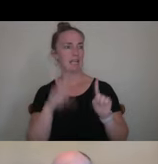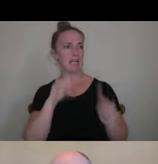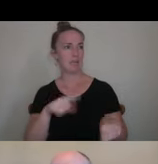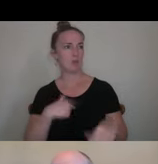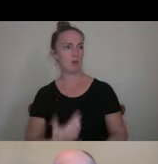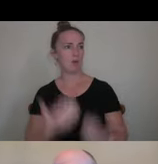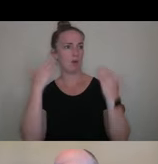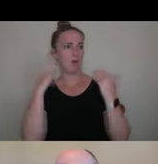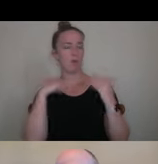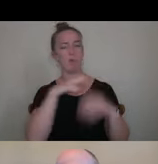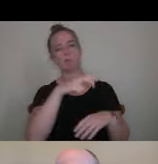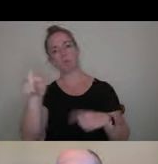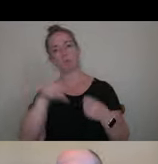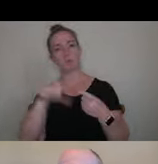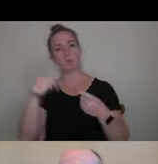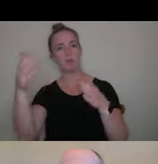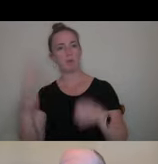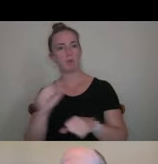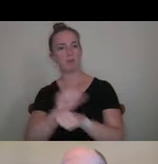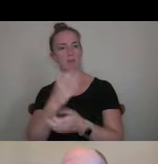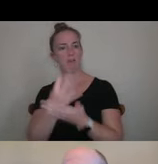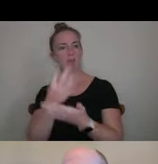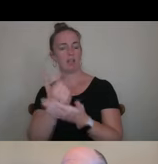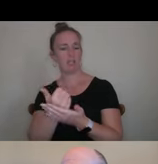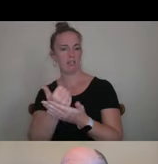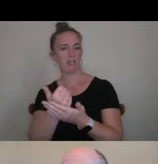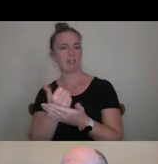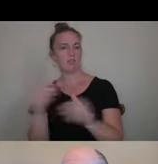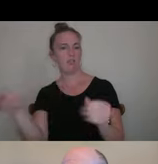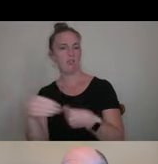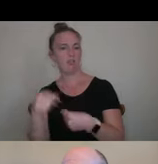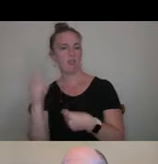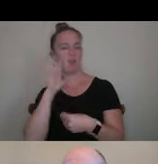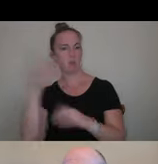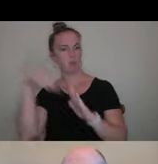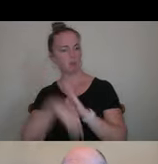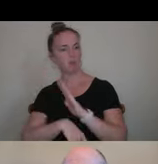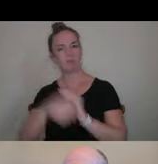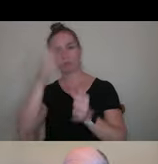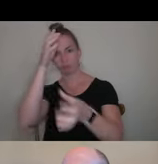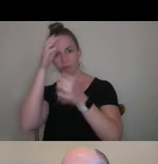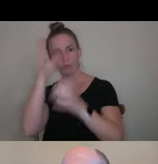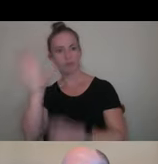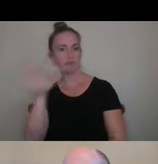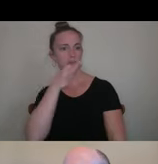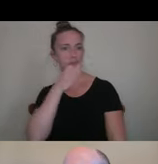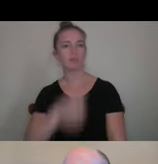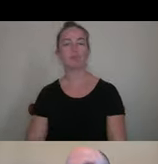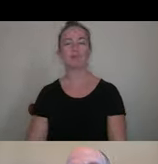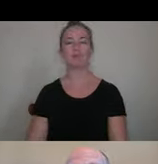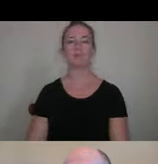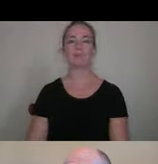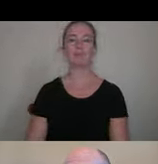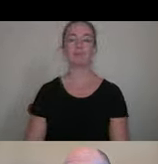we'll connect you with folks in our financial aid office, uh, and, and, uh, avail you of their expertise. Um,